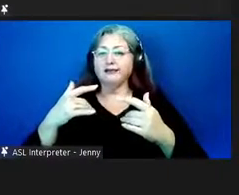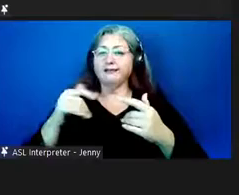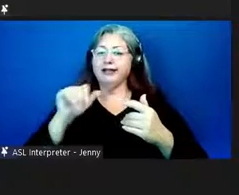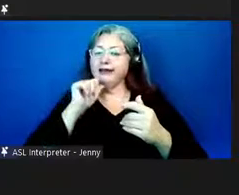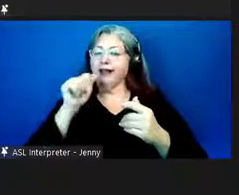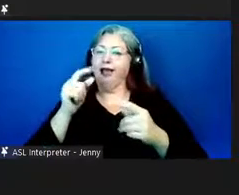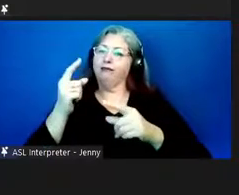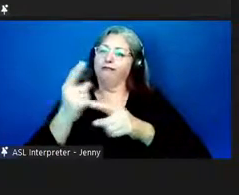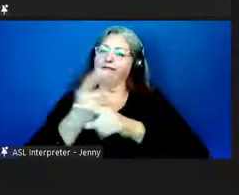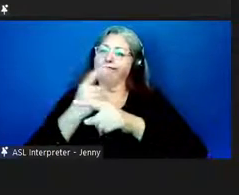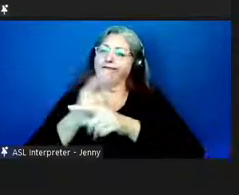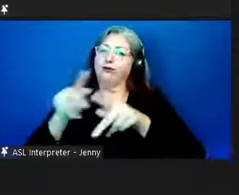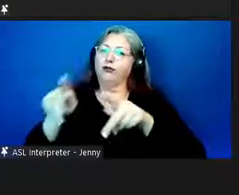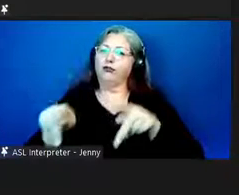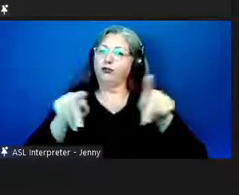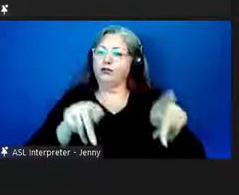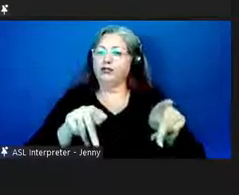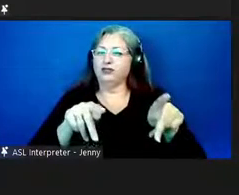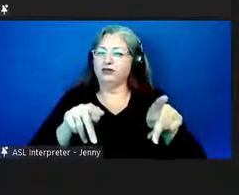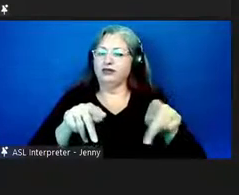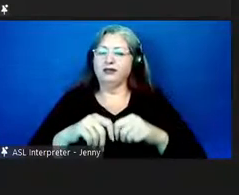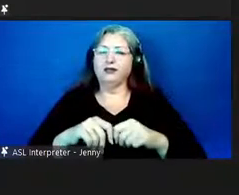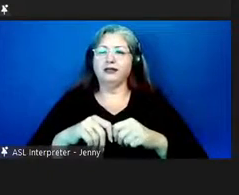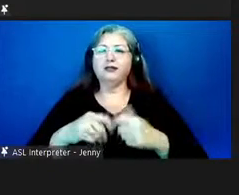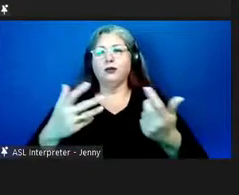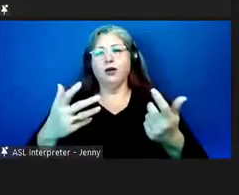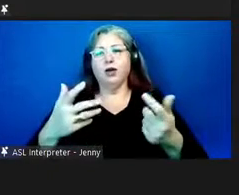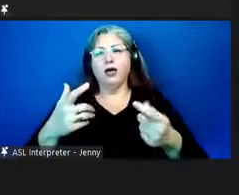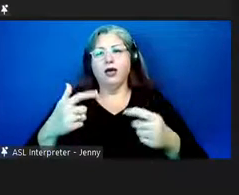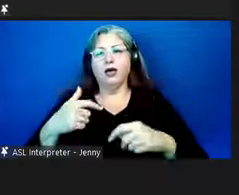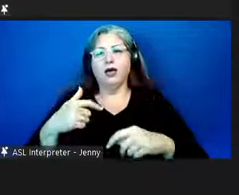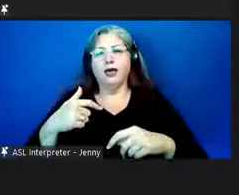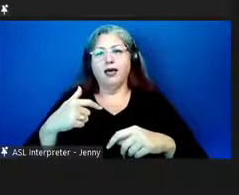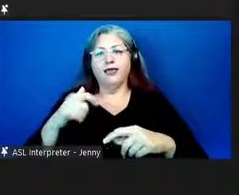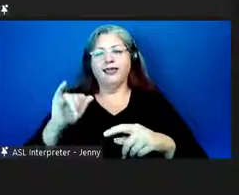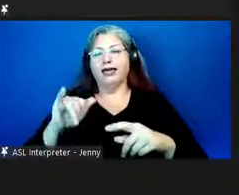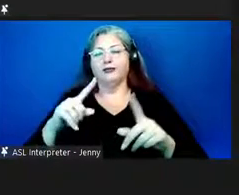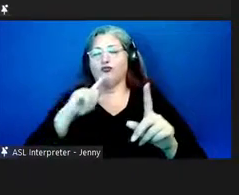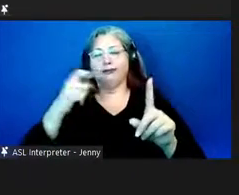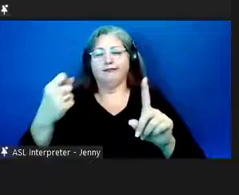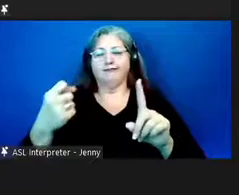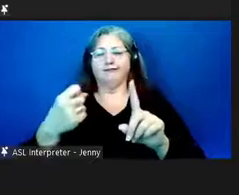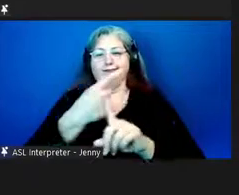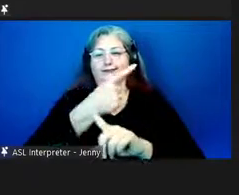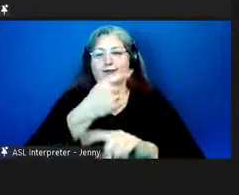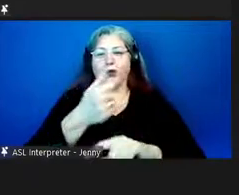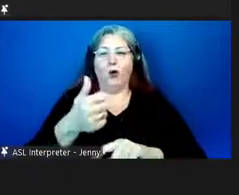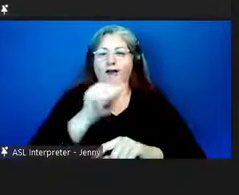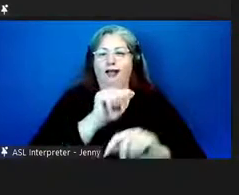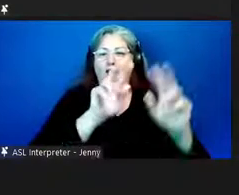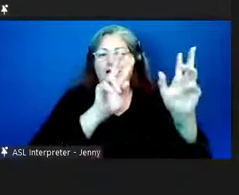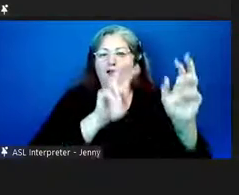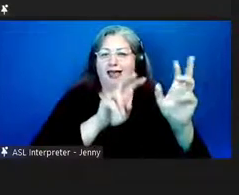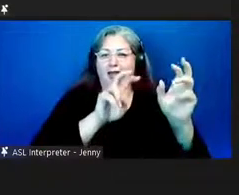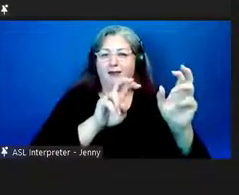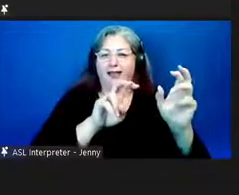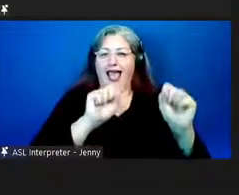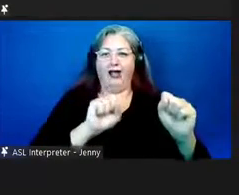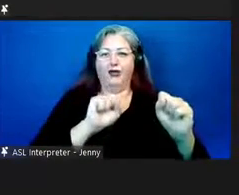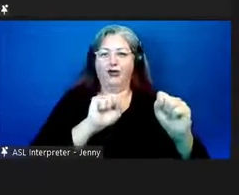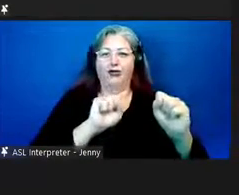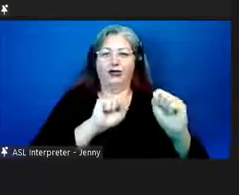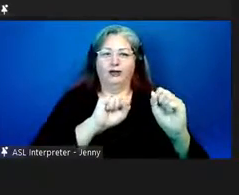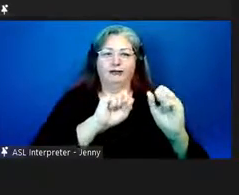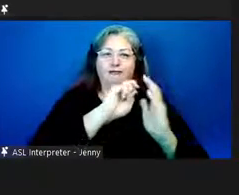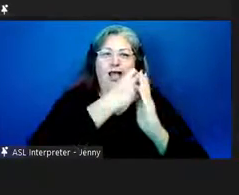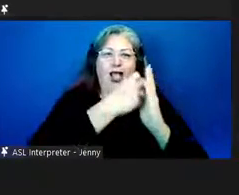it it can be and i think this is another whole other kind of topic that we could get caught up with but